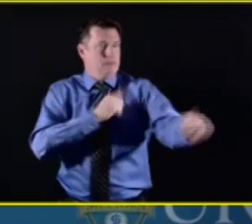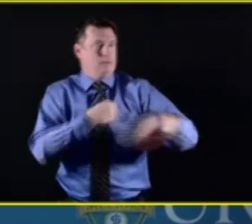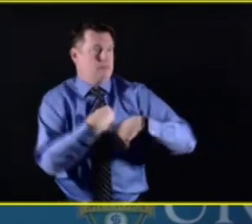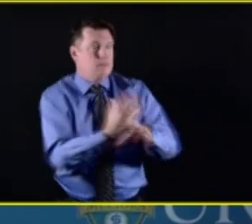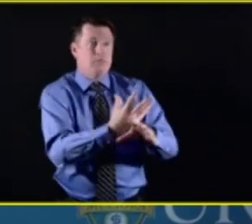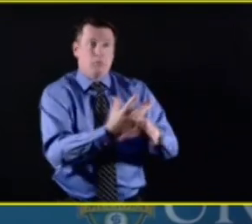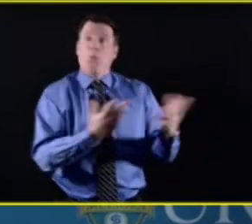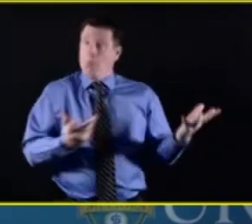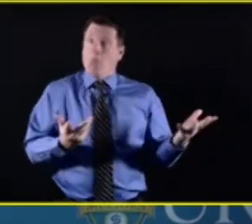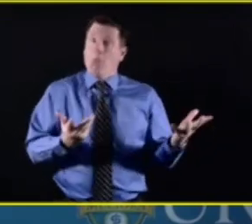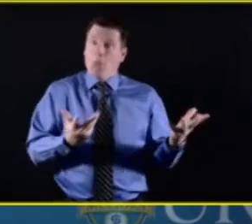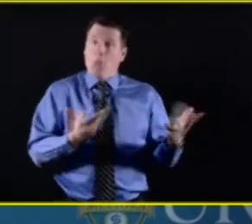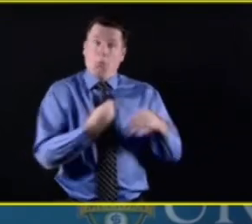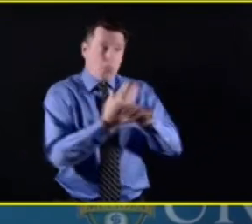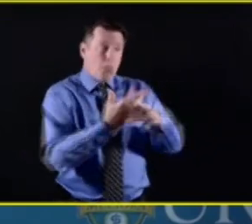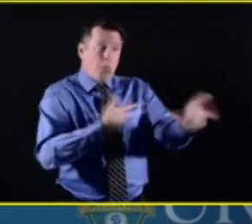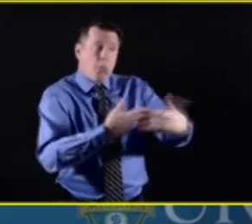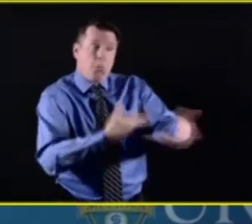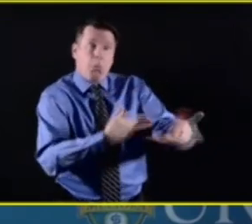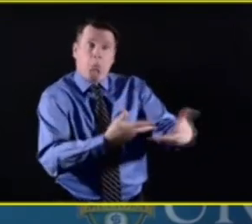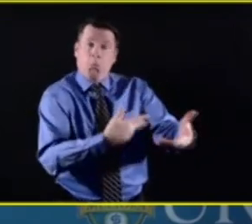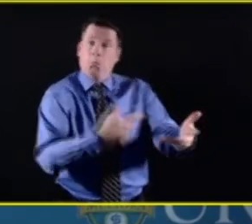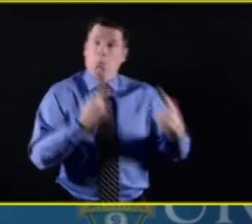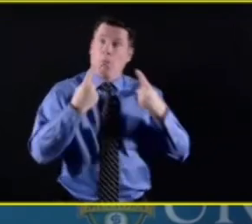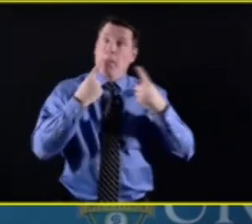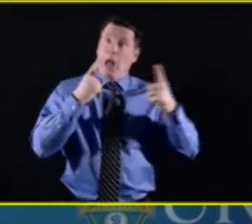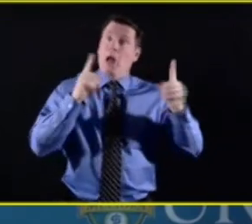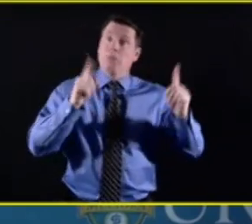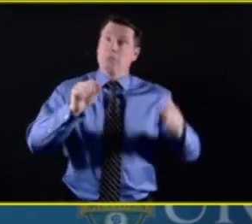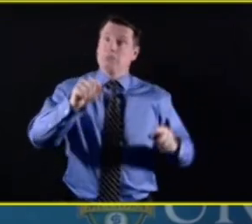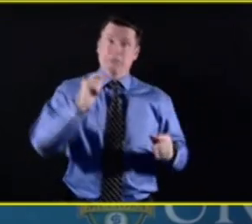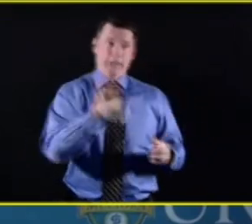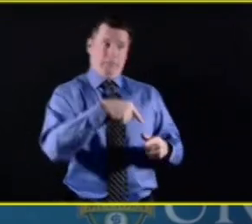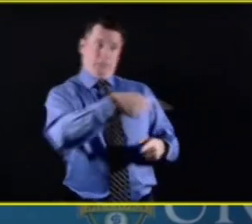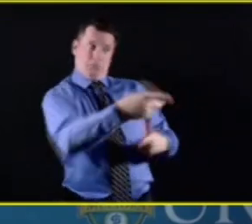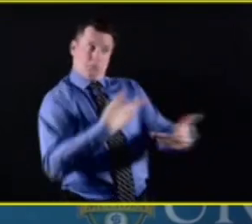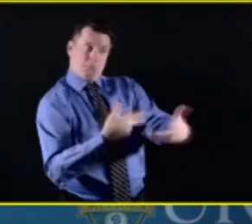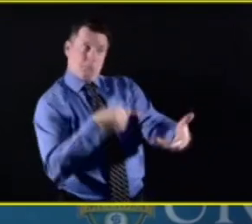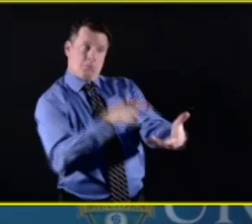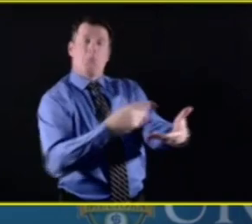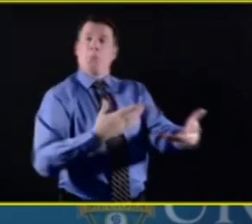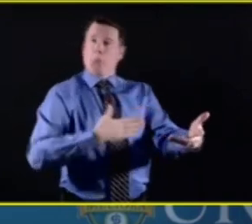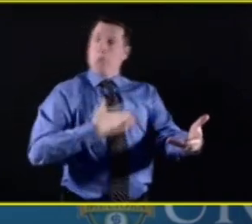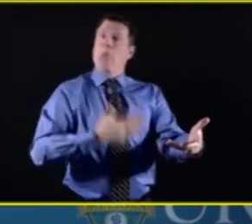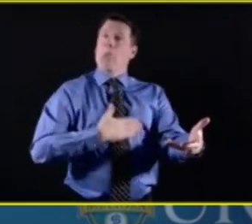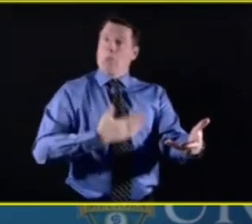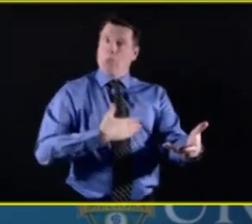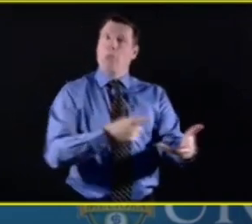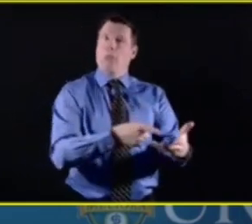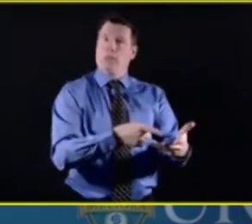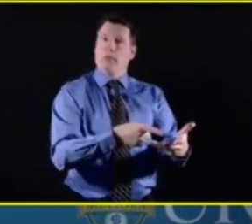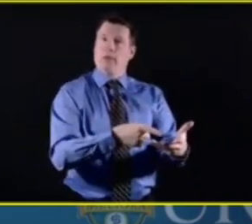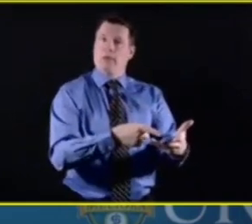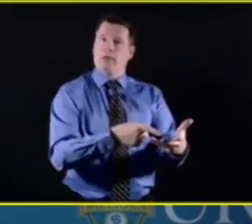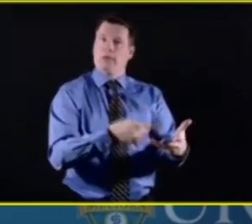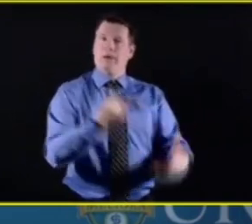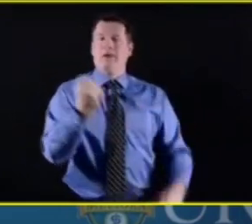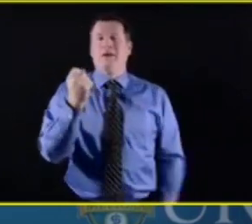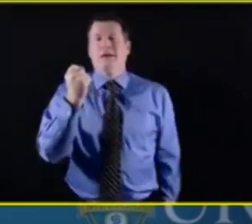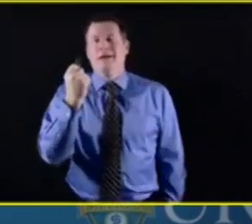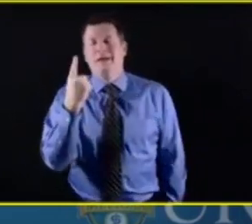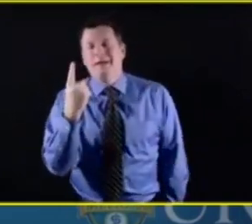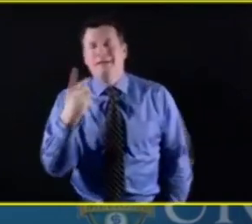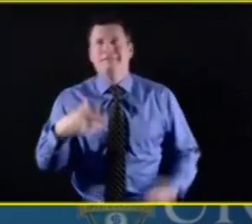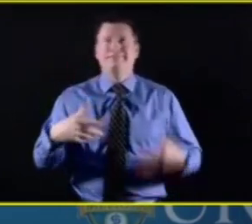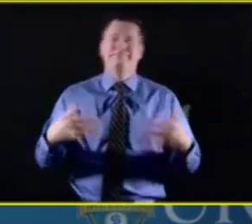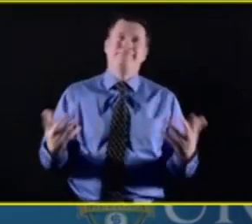they get by use of telemedicine or telepsychiatry. But we've been constrained by certain of the regulatory